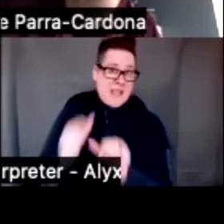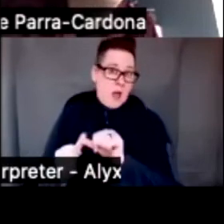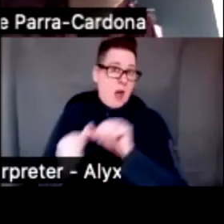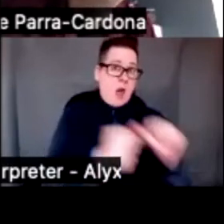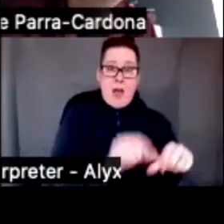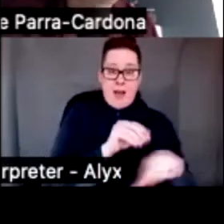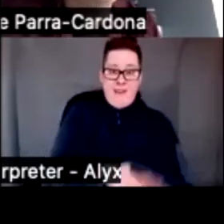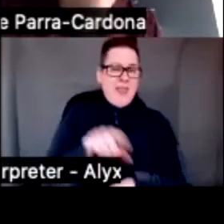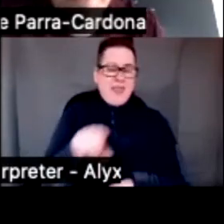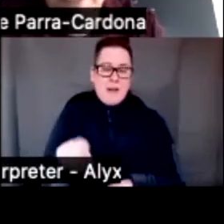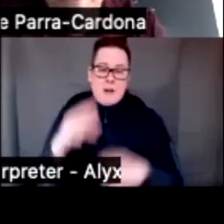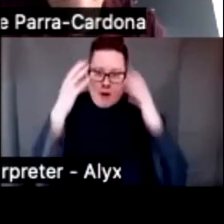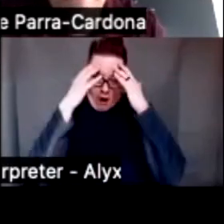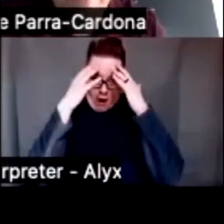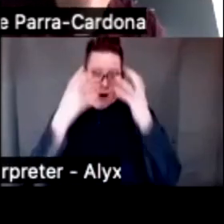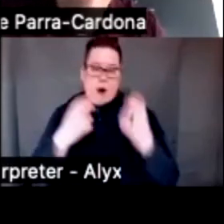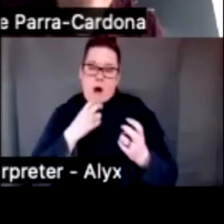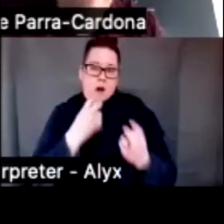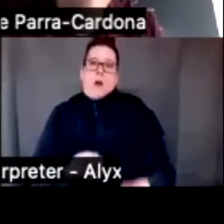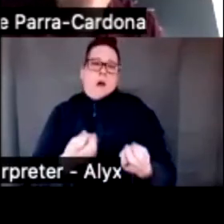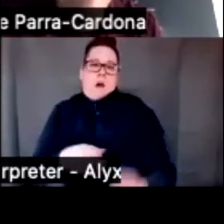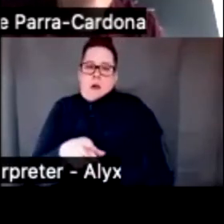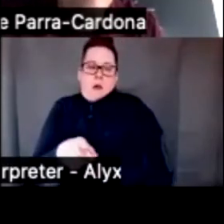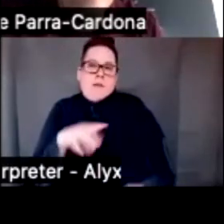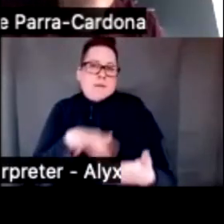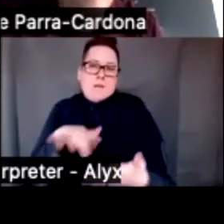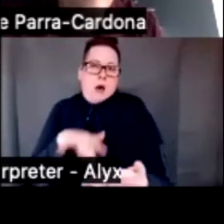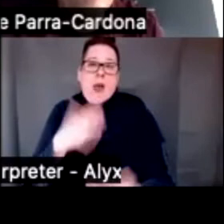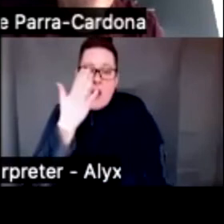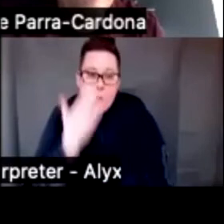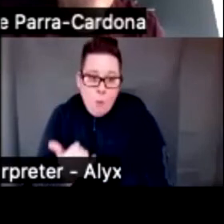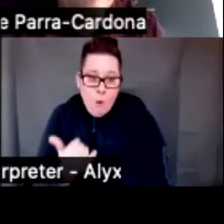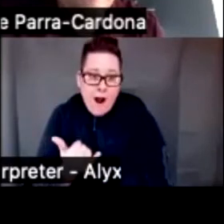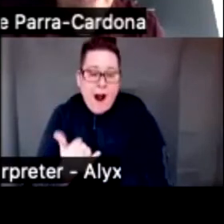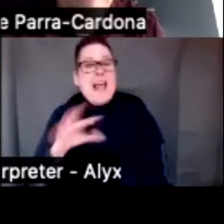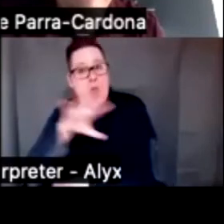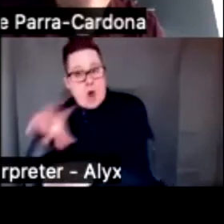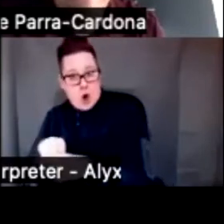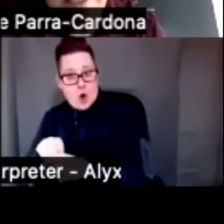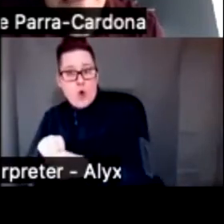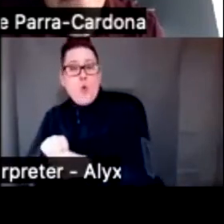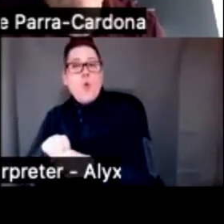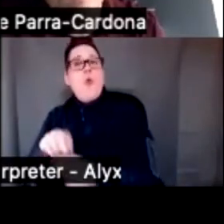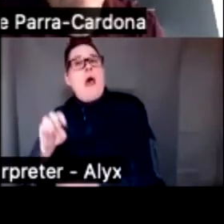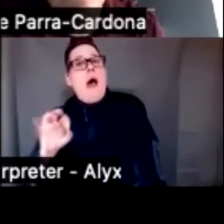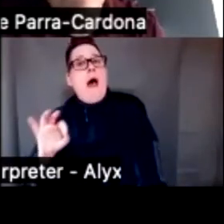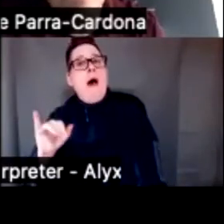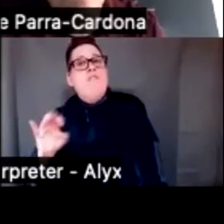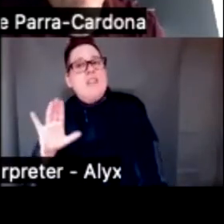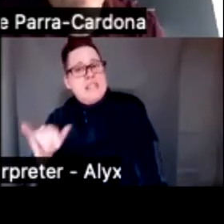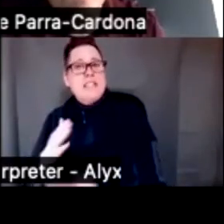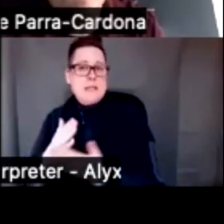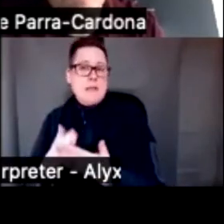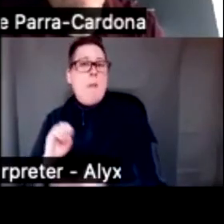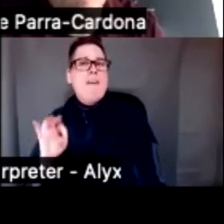studies in the parenting field, because it's not only including the efficacy and some of the effectiveness,